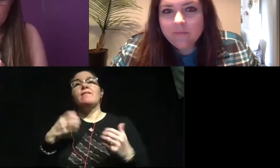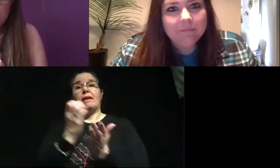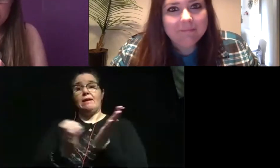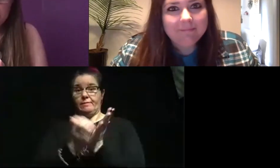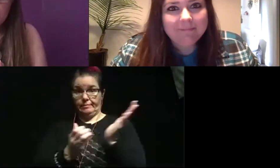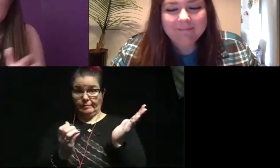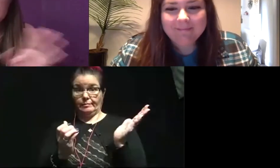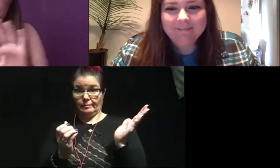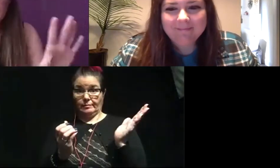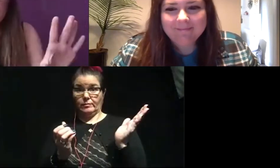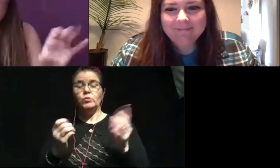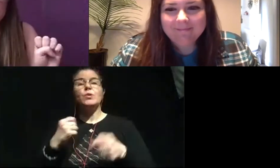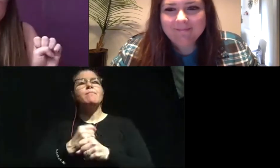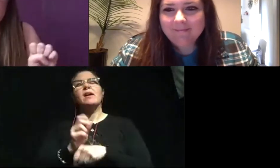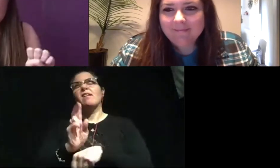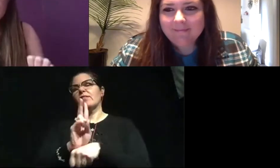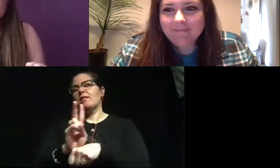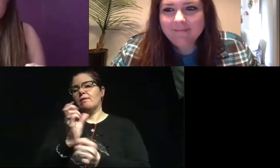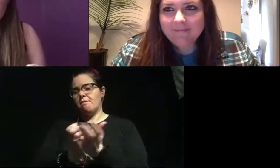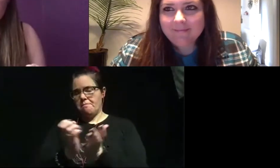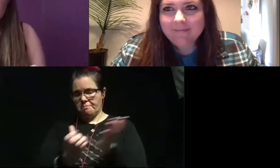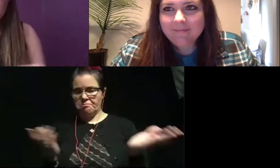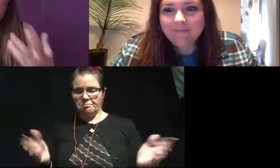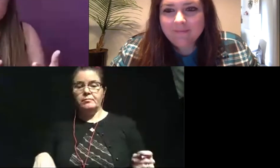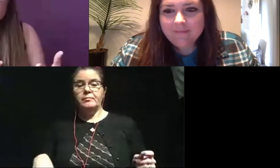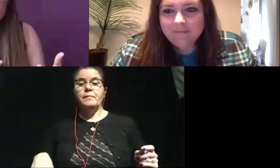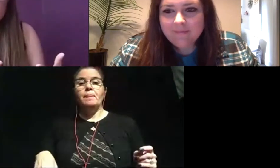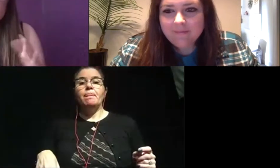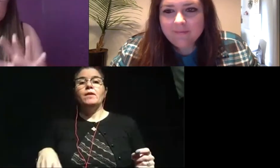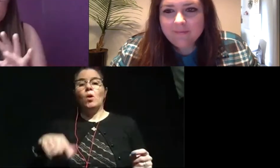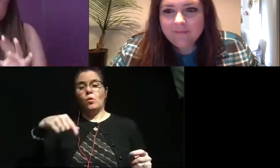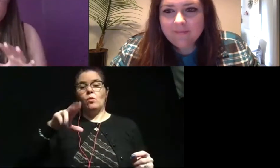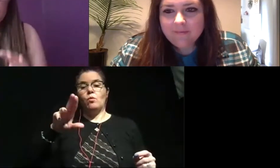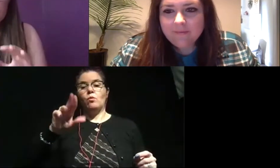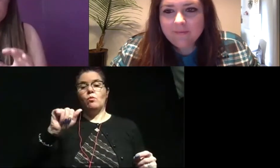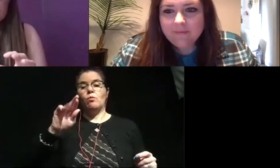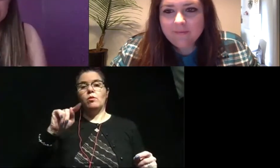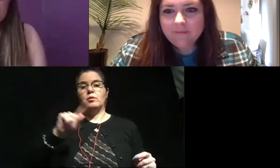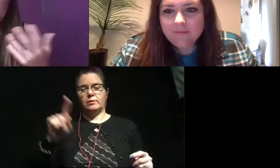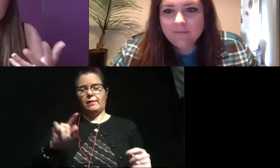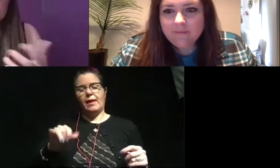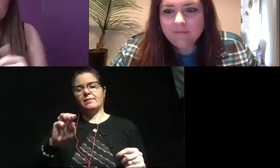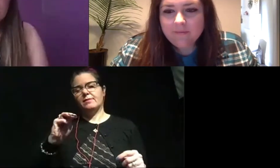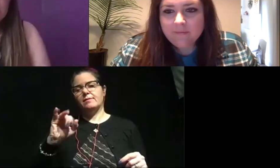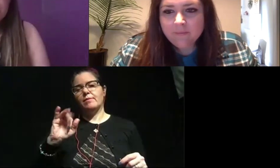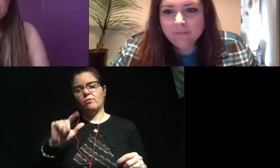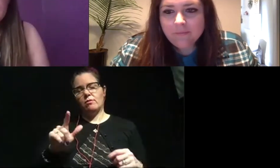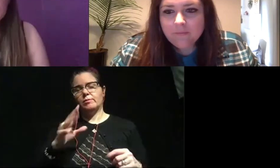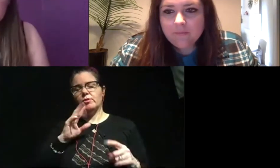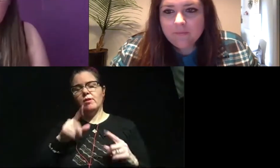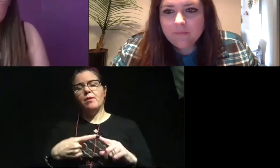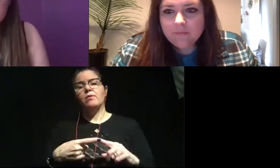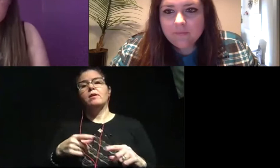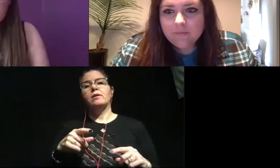Okay. So you're making a vanilla cake. So quartz is the mineral we're talking about right now. Quartz, which is